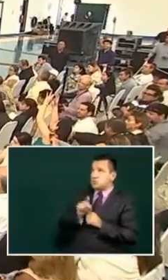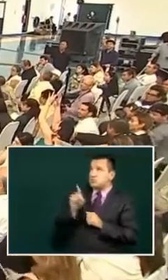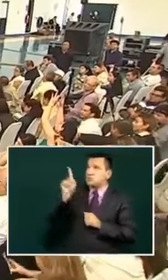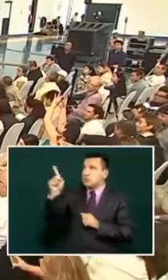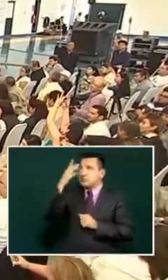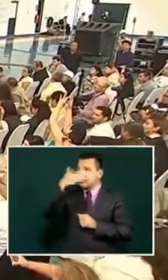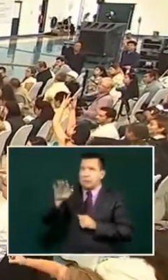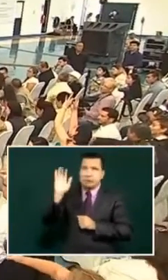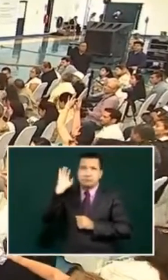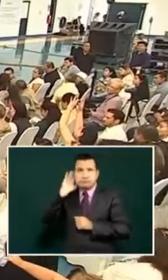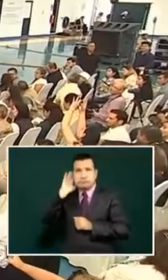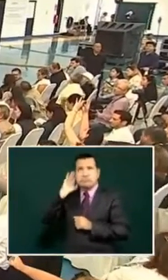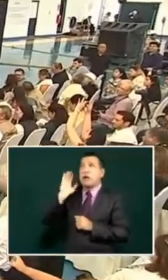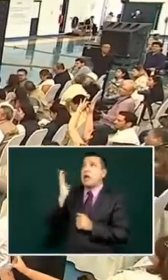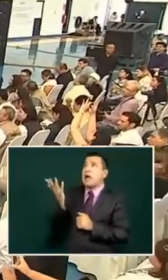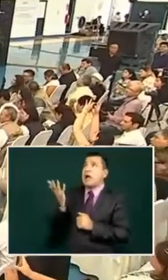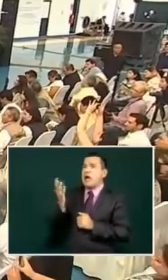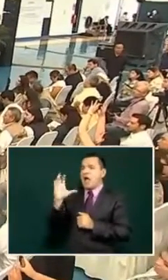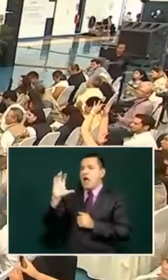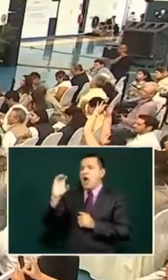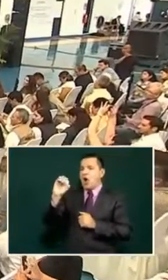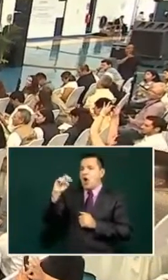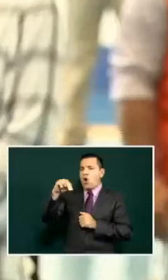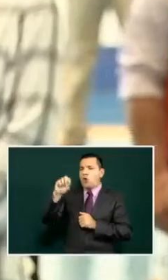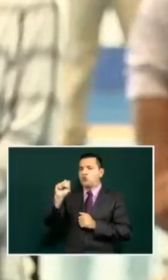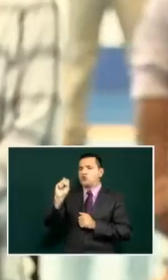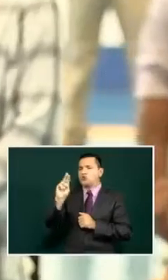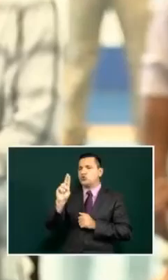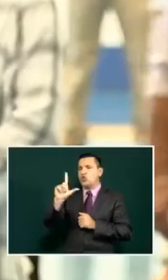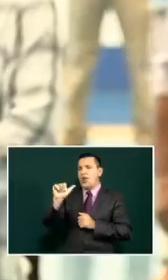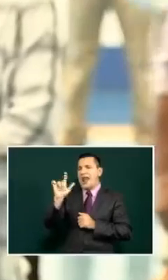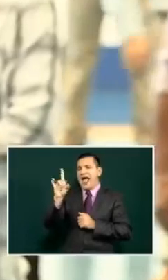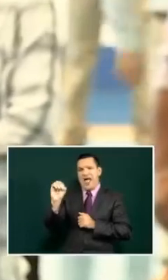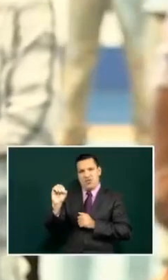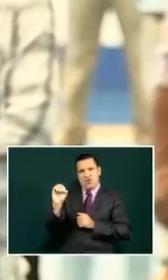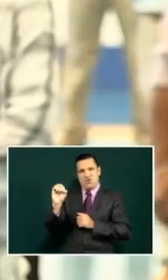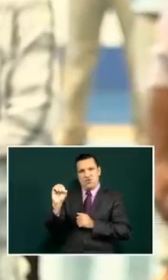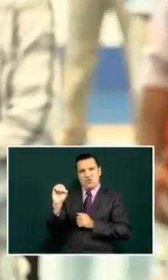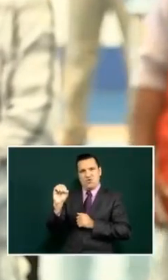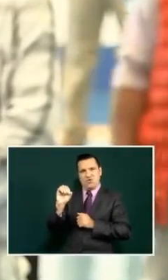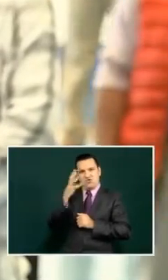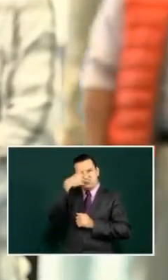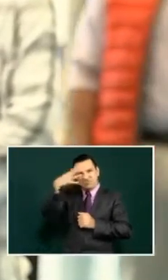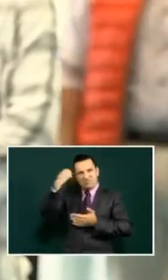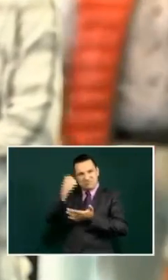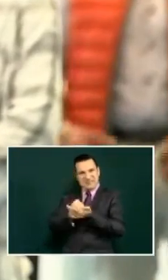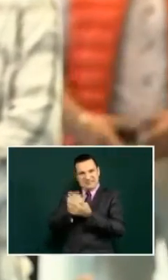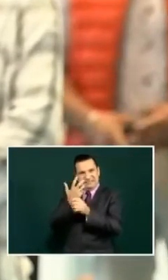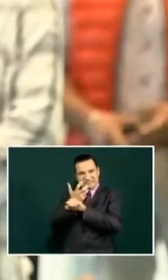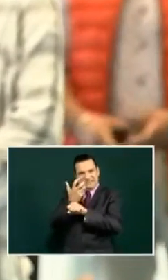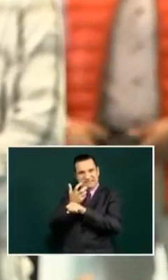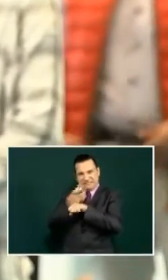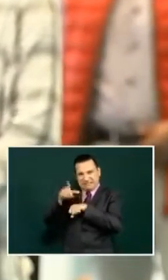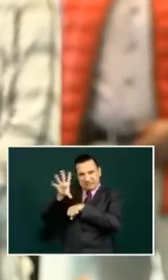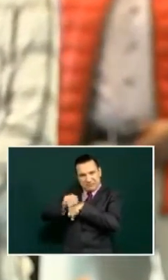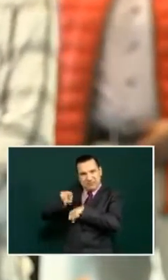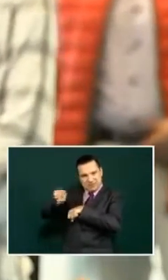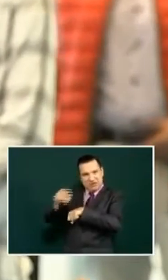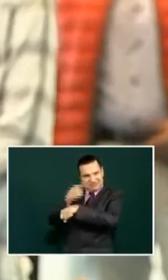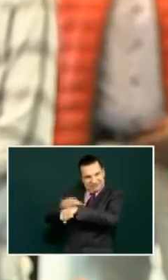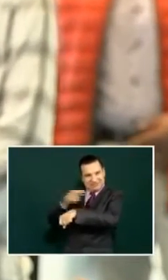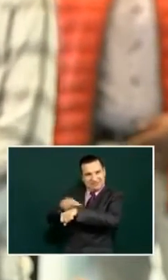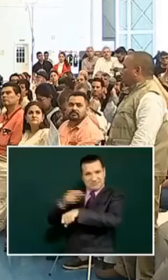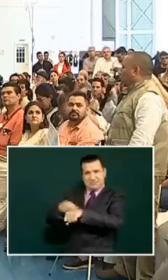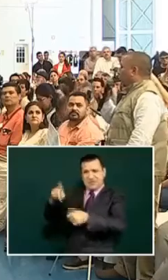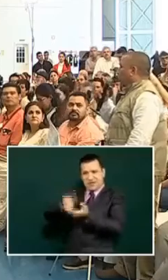are you aware of what's happening in our consulates we have some situations that are happening in the